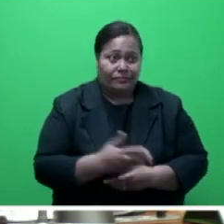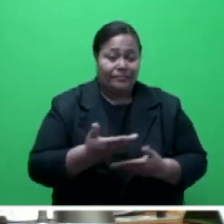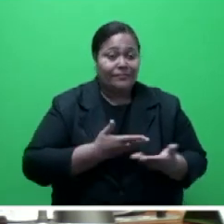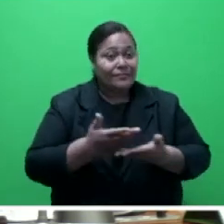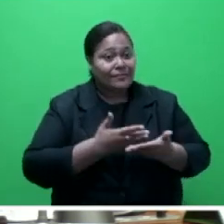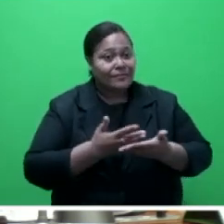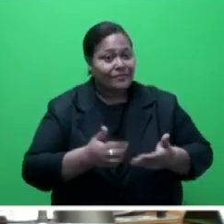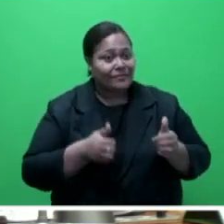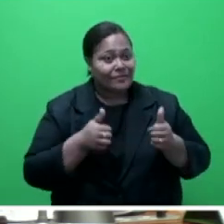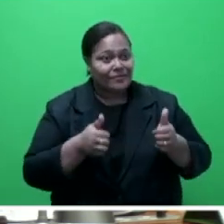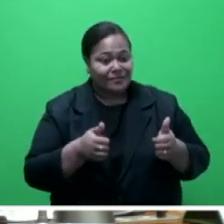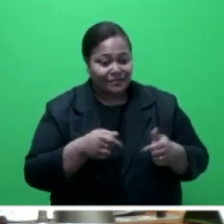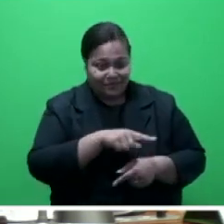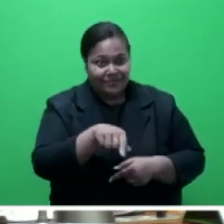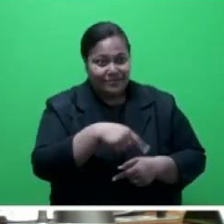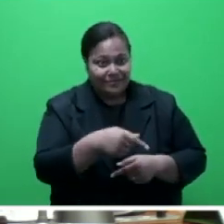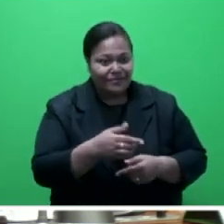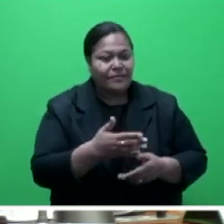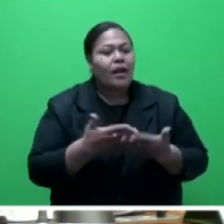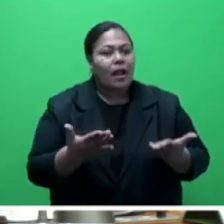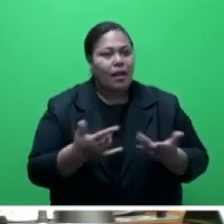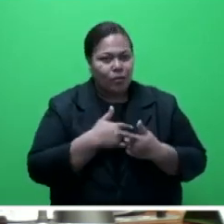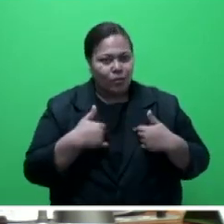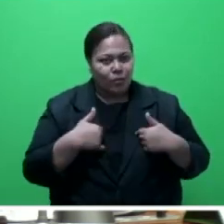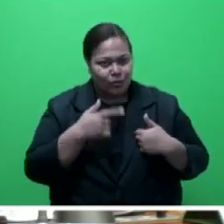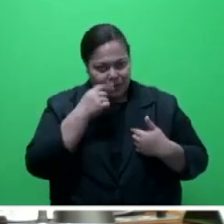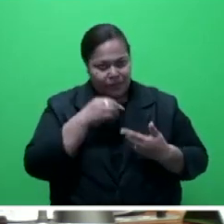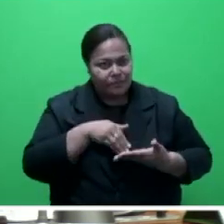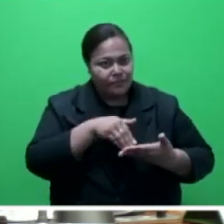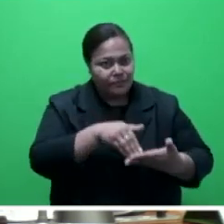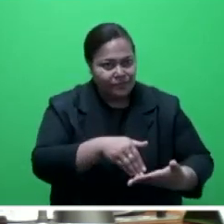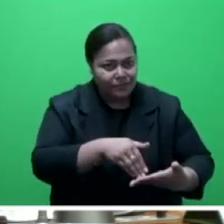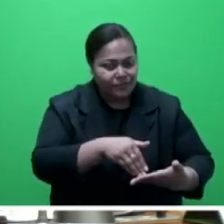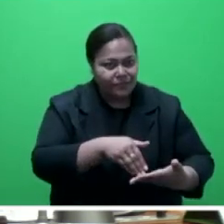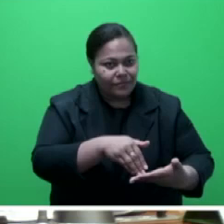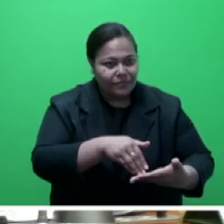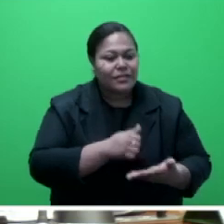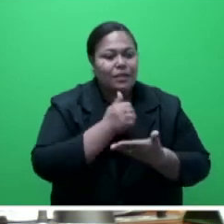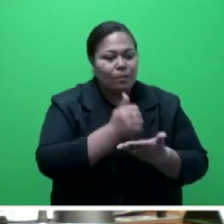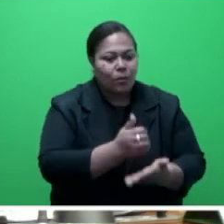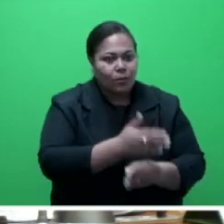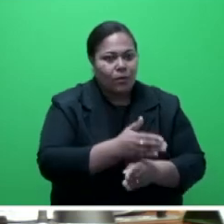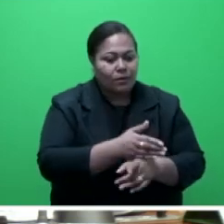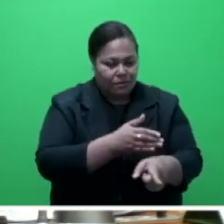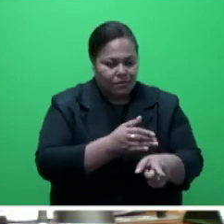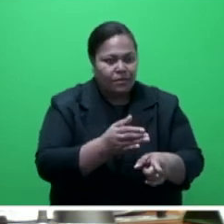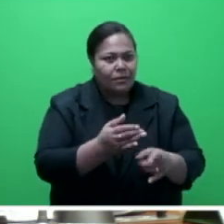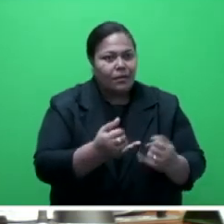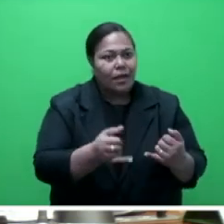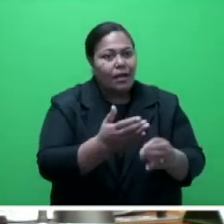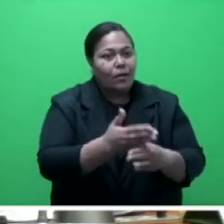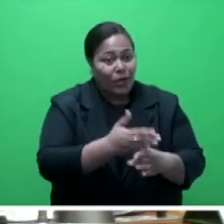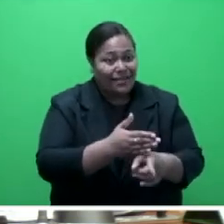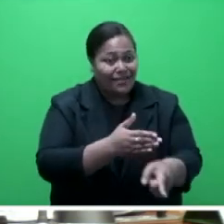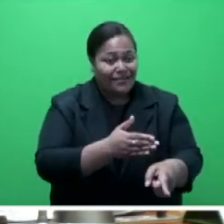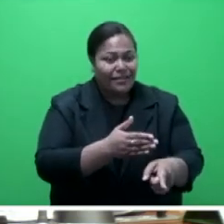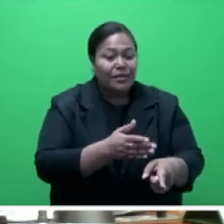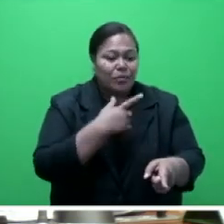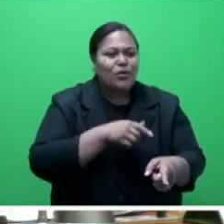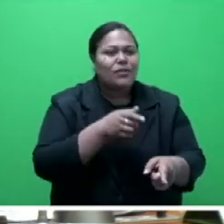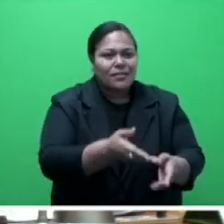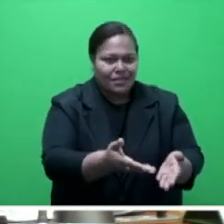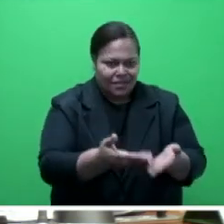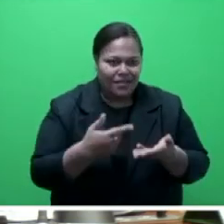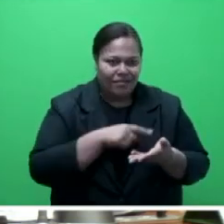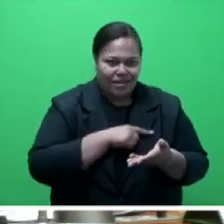terms of how we can assist them in supporting their work on the island of Yandua, given that they have given, allocated that